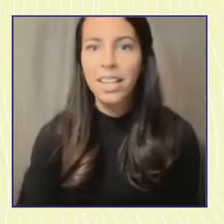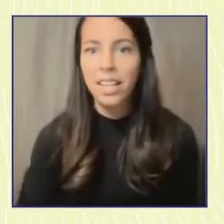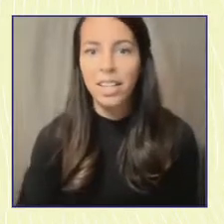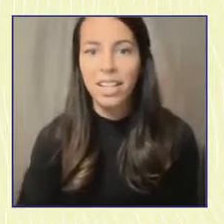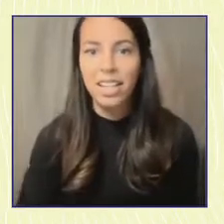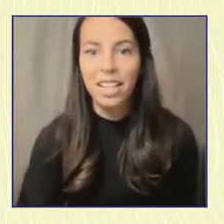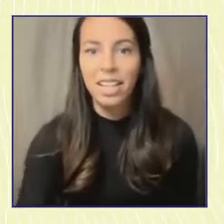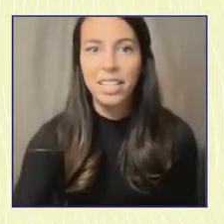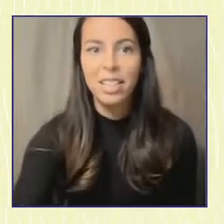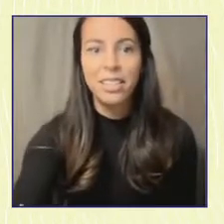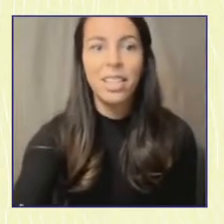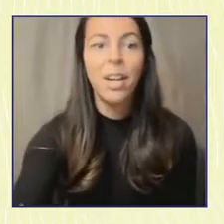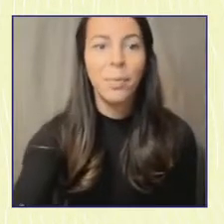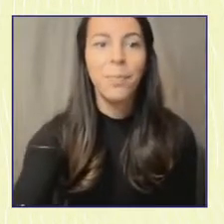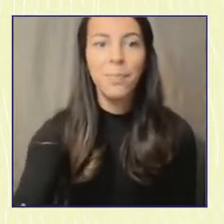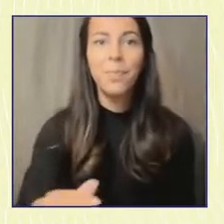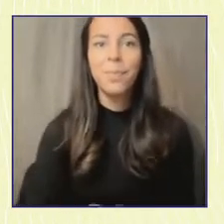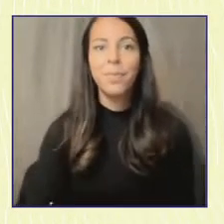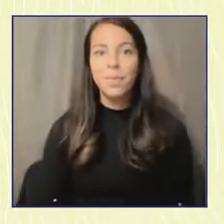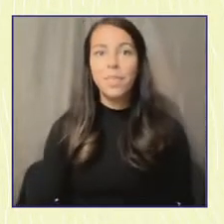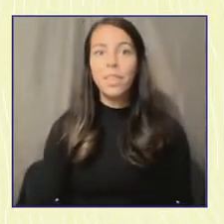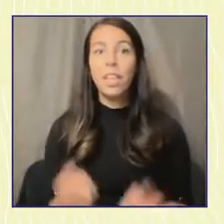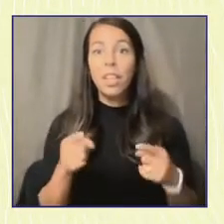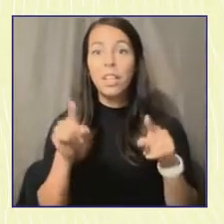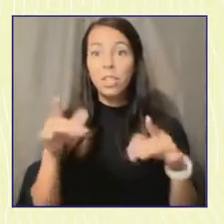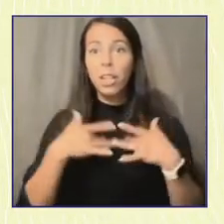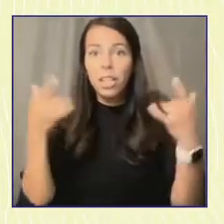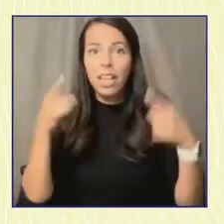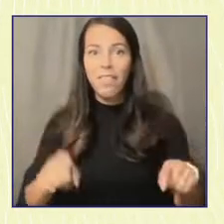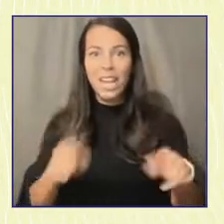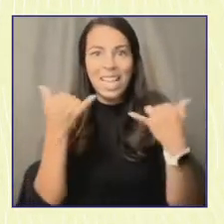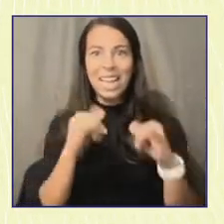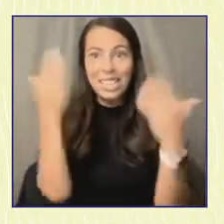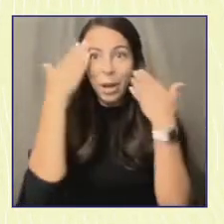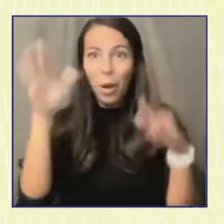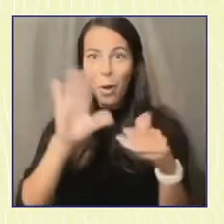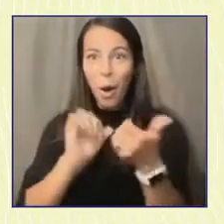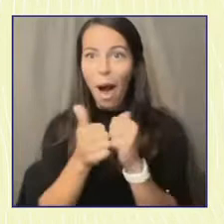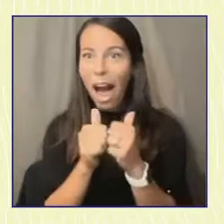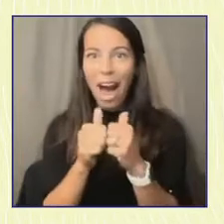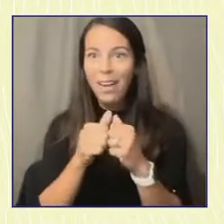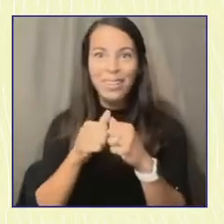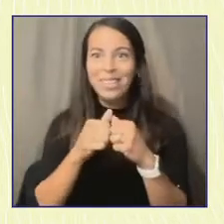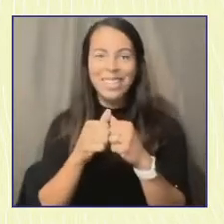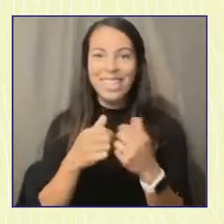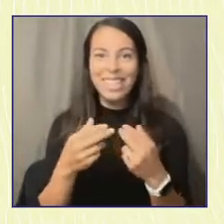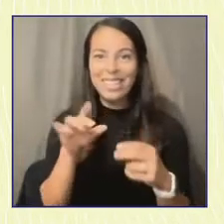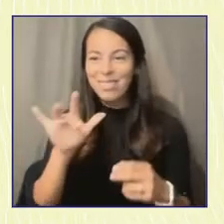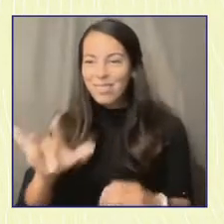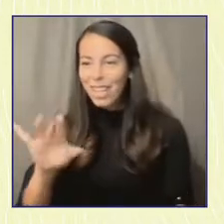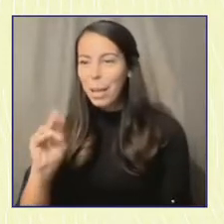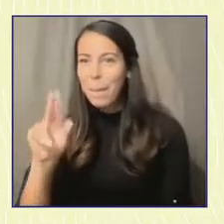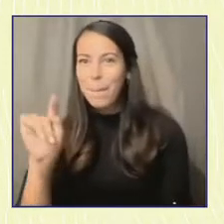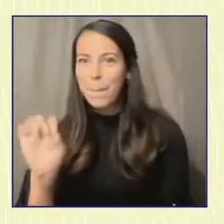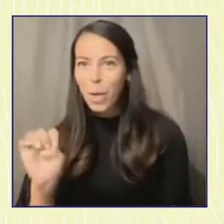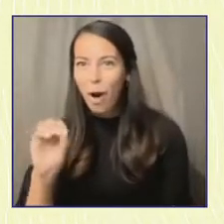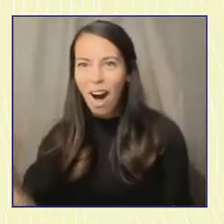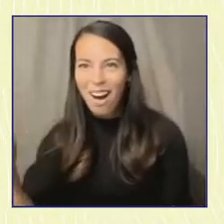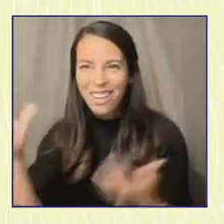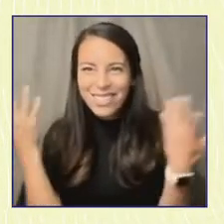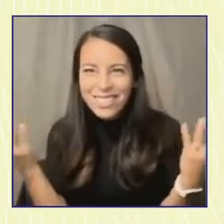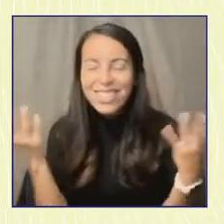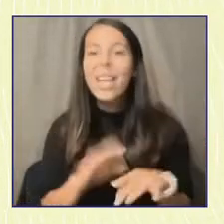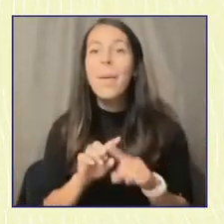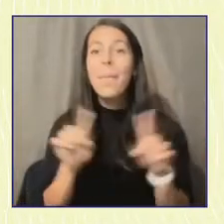All of this time doing remote events, I still don't know how to unmute myself. I don't know about you. So inspiring to see all of those images of young people marching